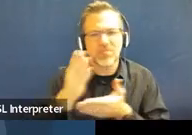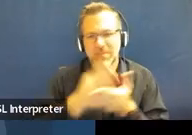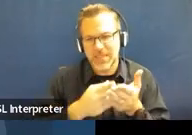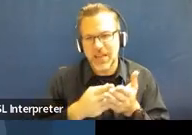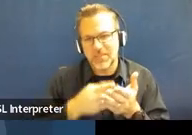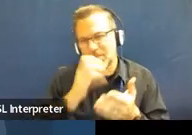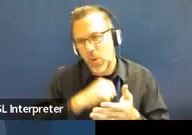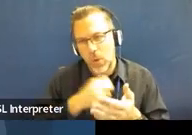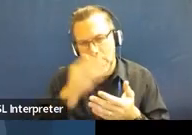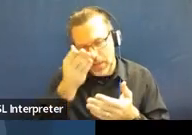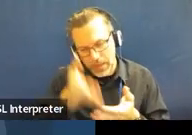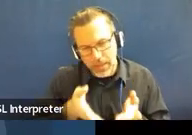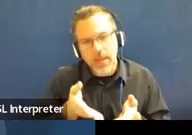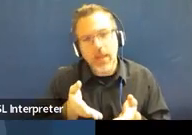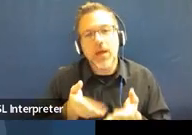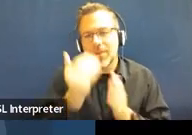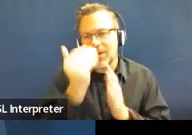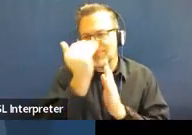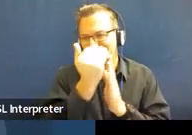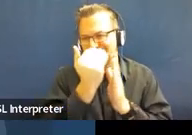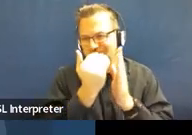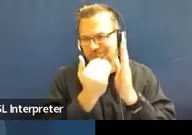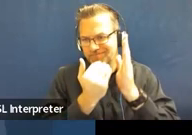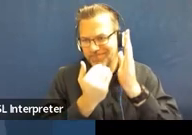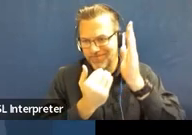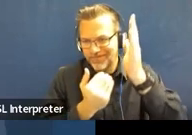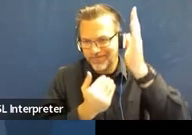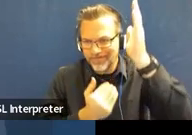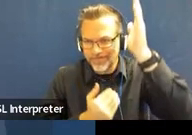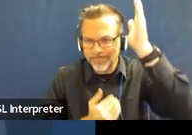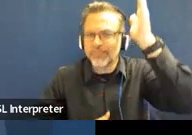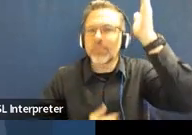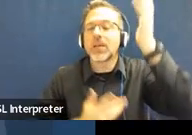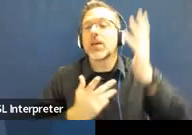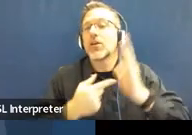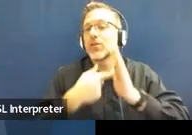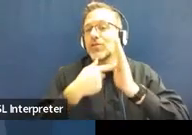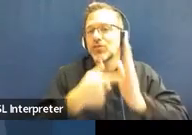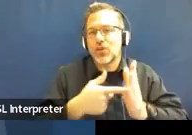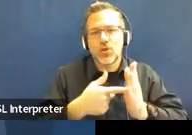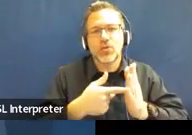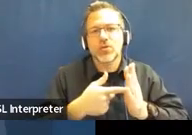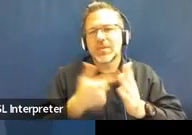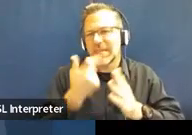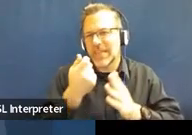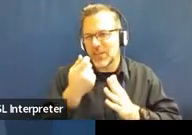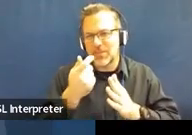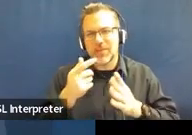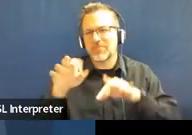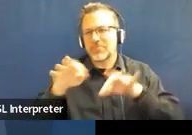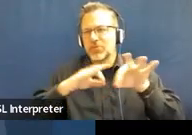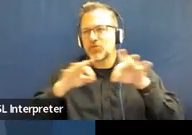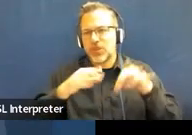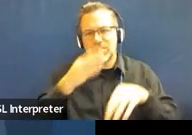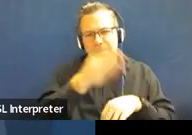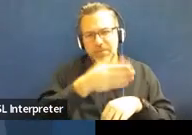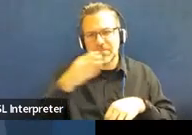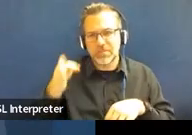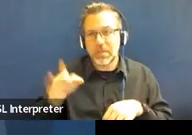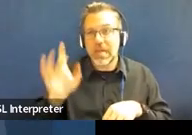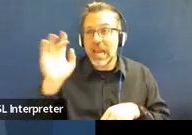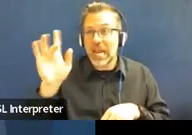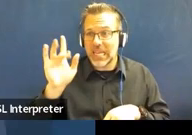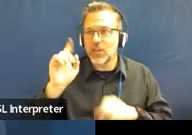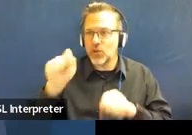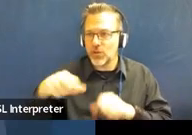it just tells you exactly what we have coming up, a little blurb about each one, and the link so that you can register directly from